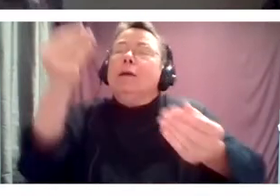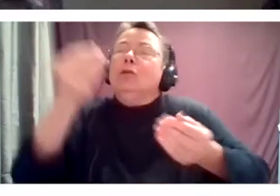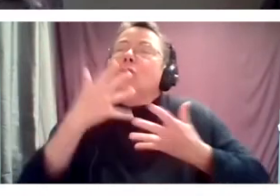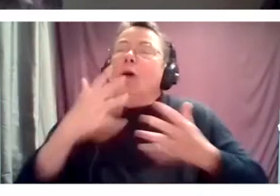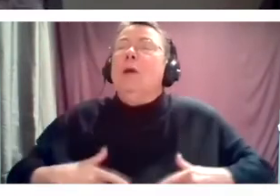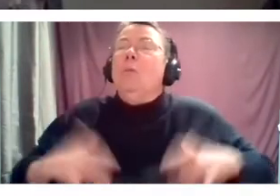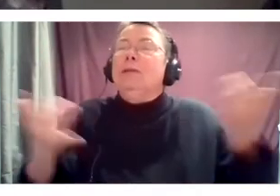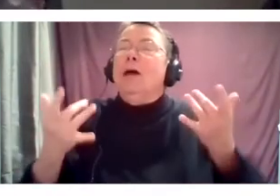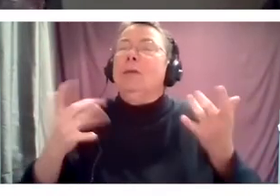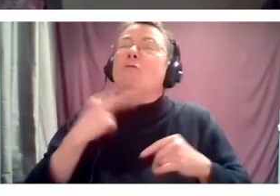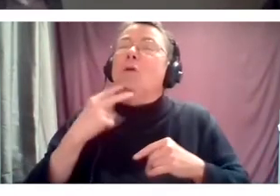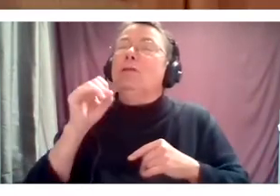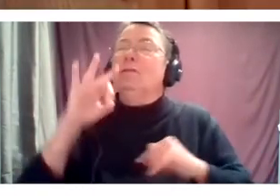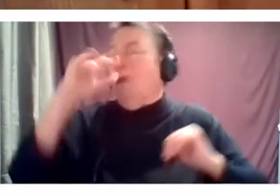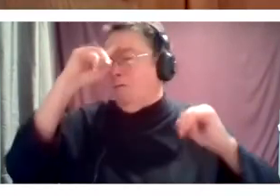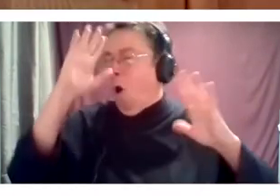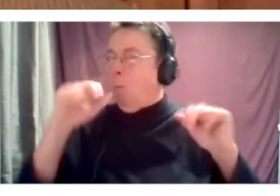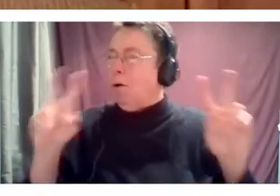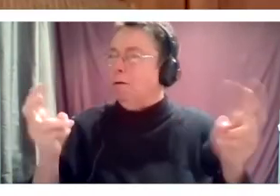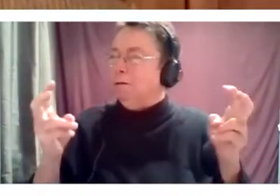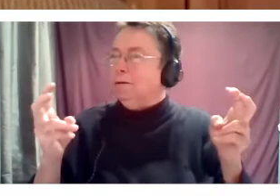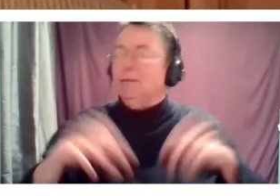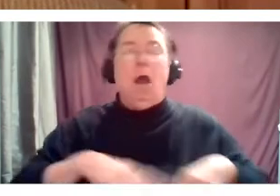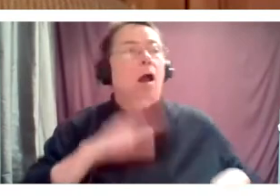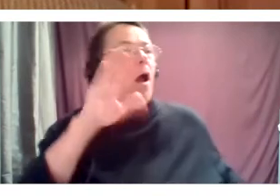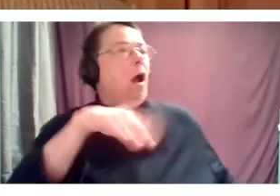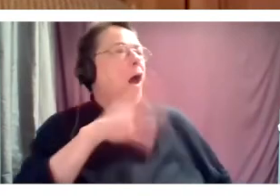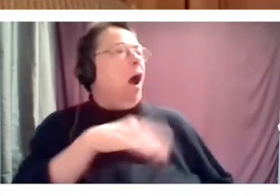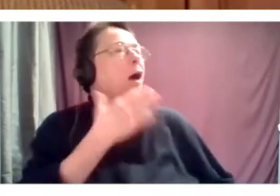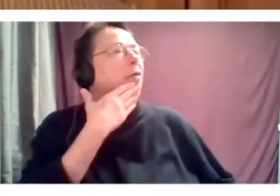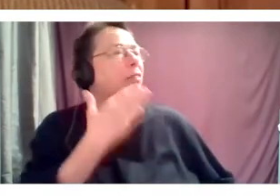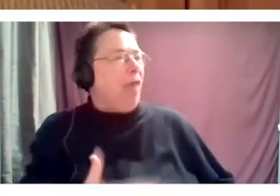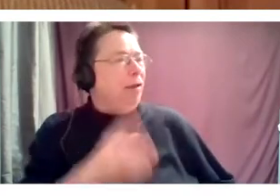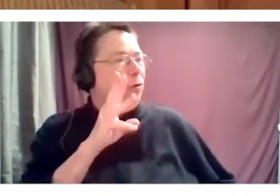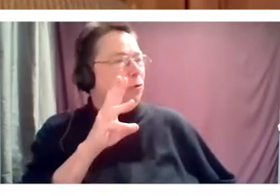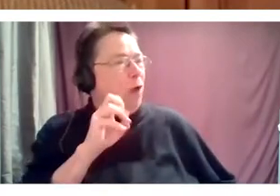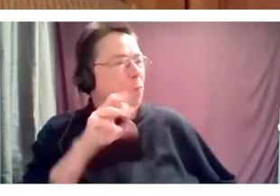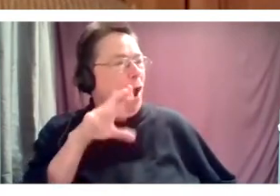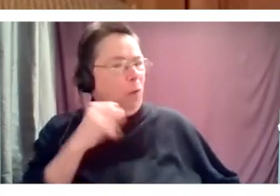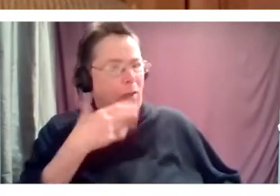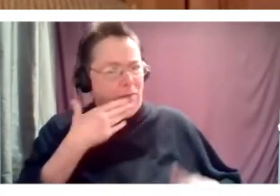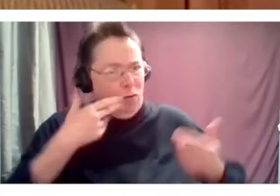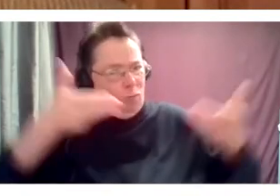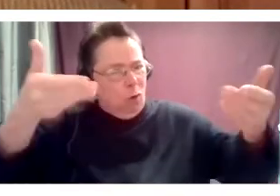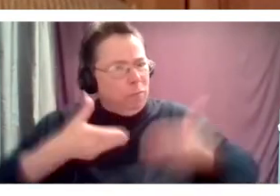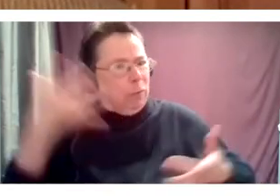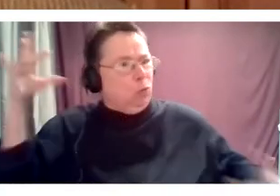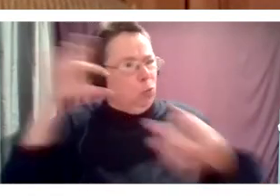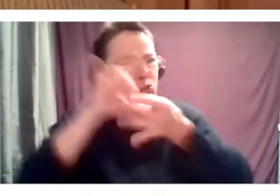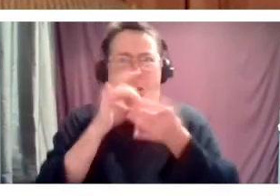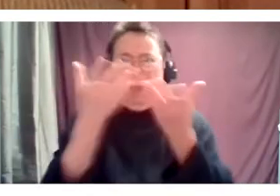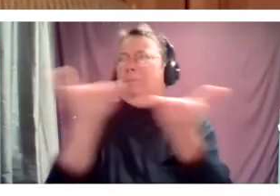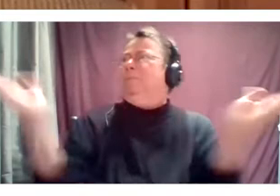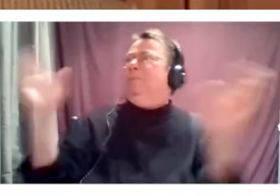Hope this fall? Well, thank you. Thank you, WRS, for holding this and inviting us to be with these amazing professional theaters